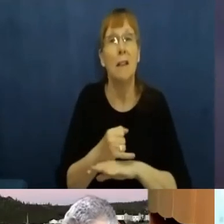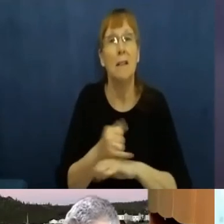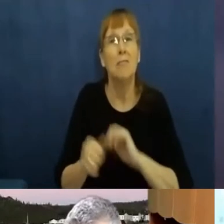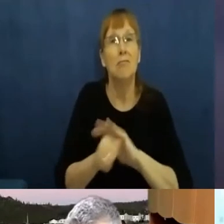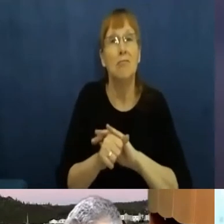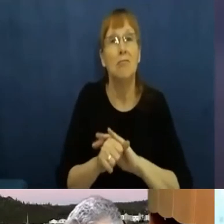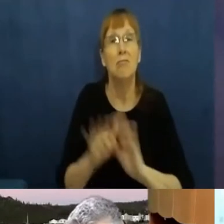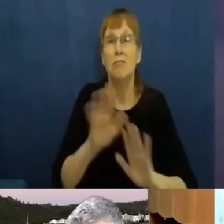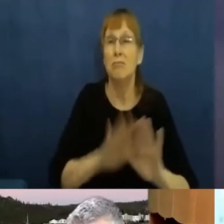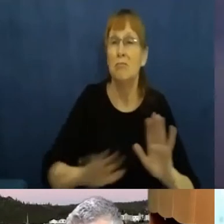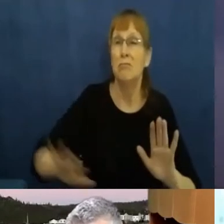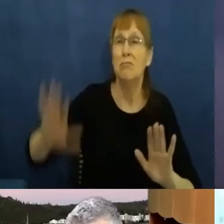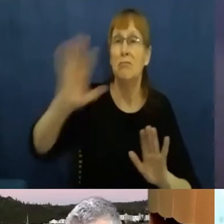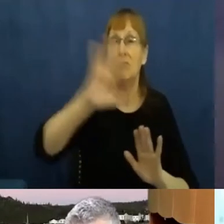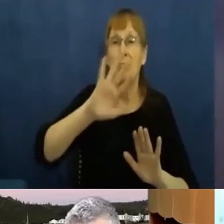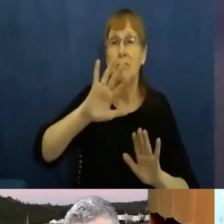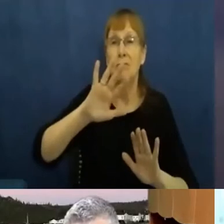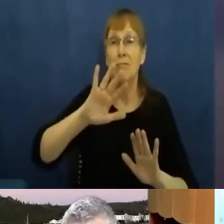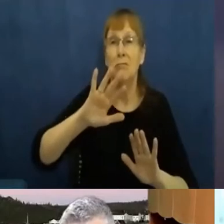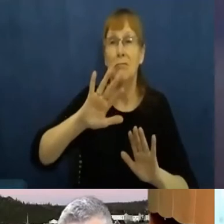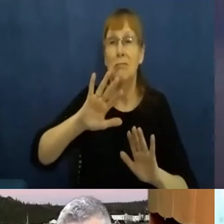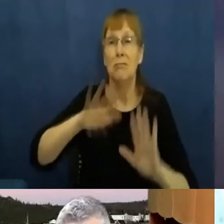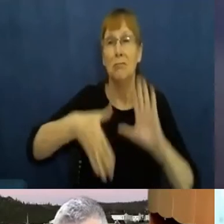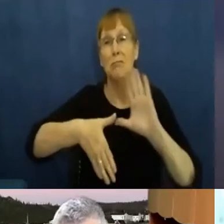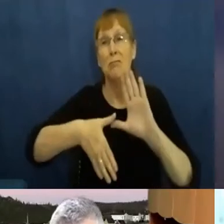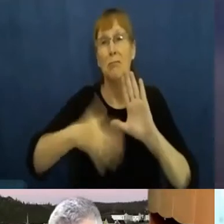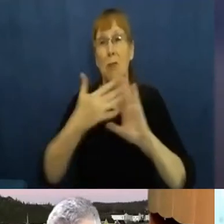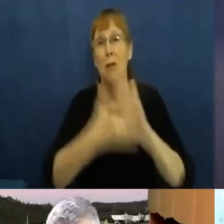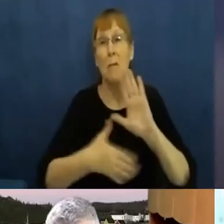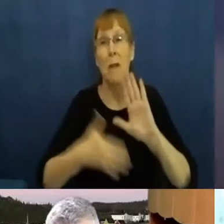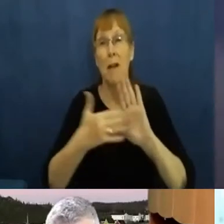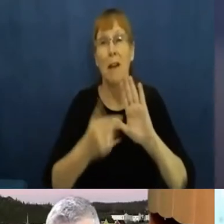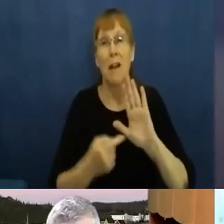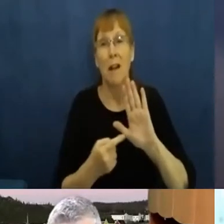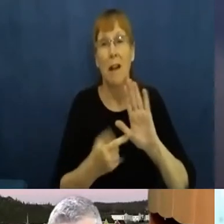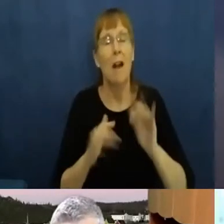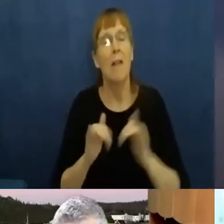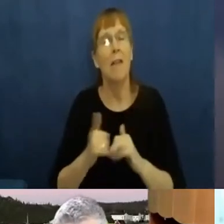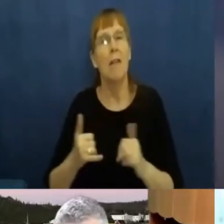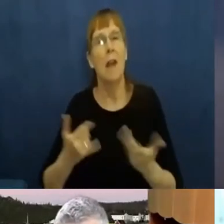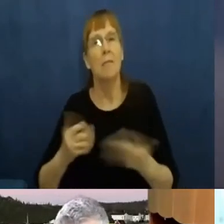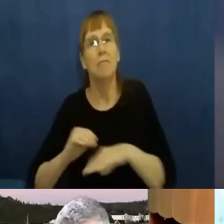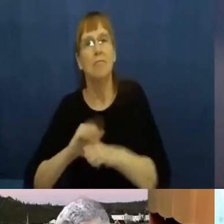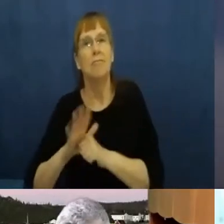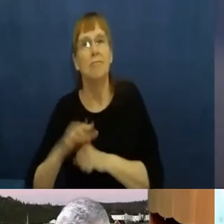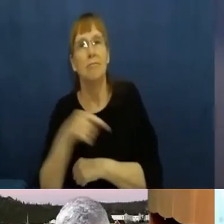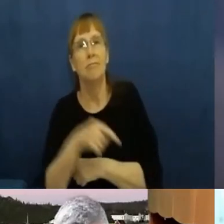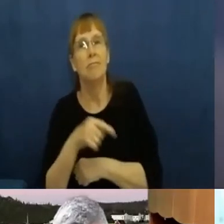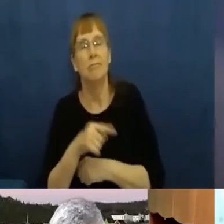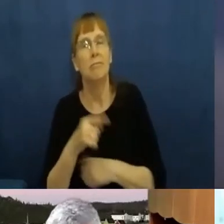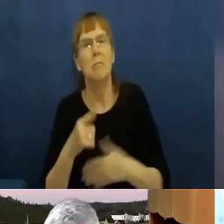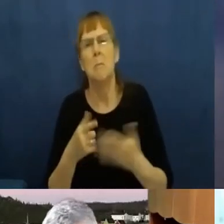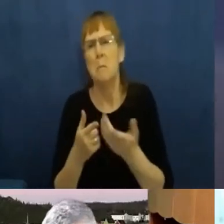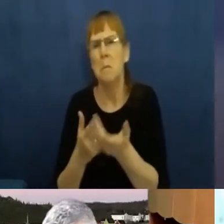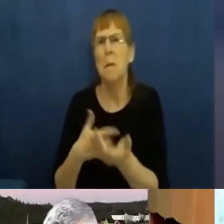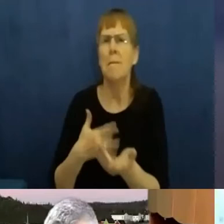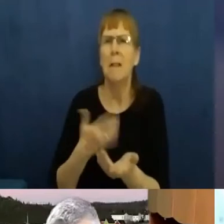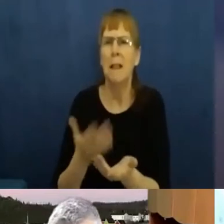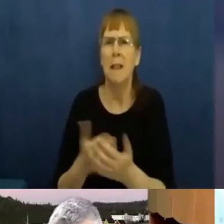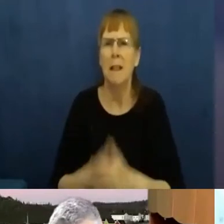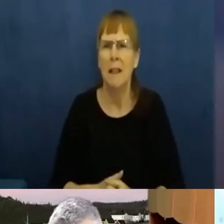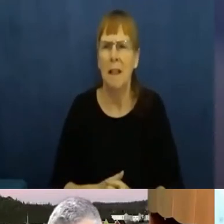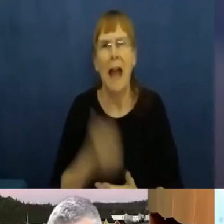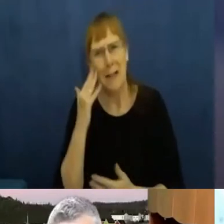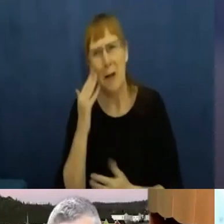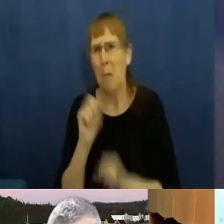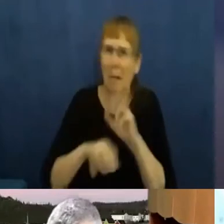Um, how that's going to emerge from this pandemic. What, so just some thoughts on any, any aspect of that. I realized that was a